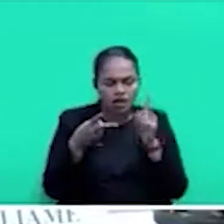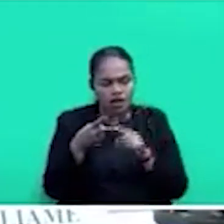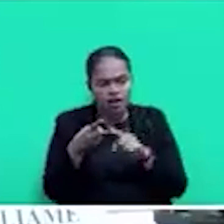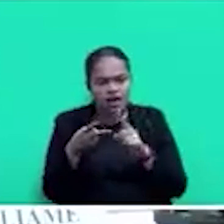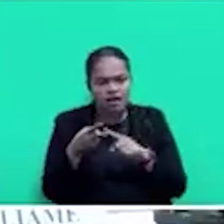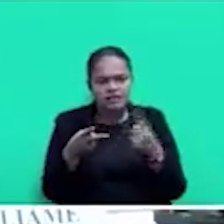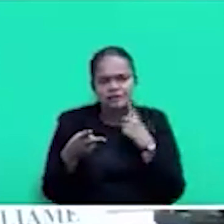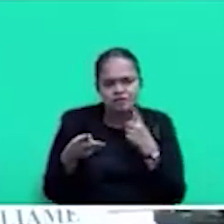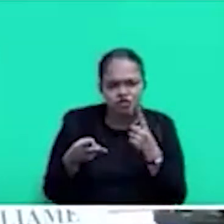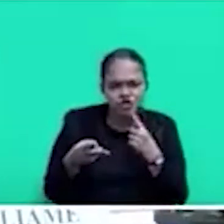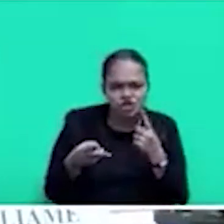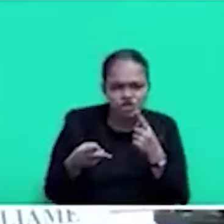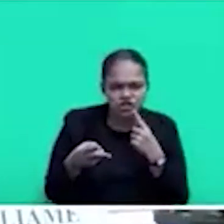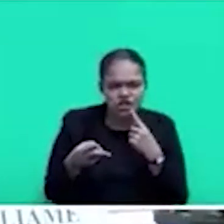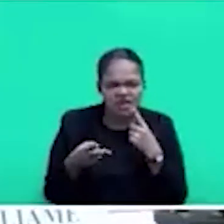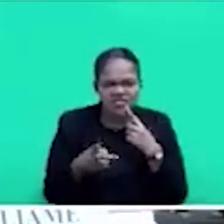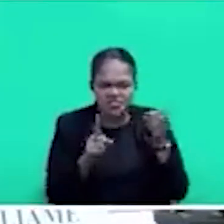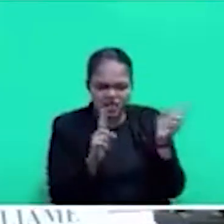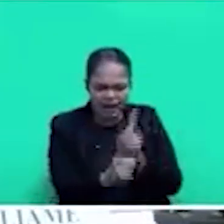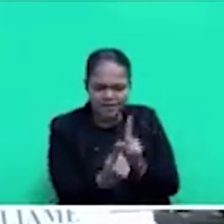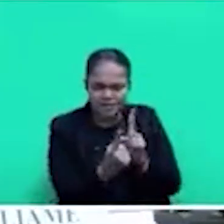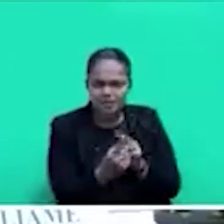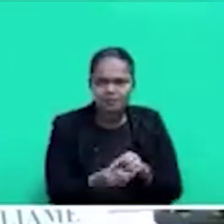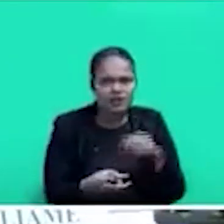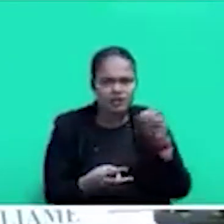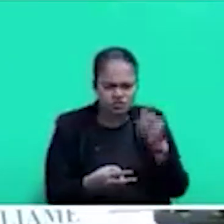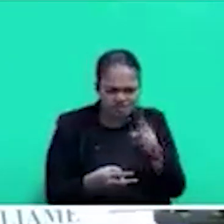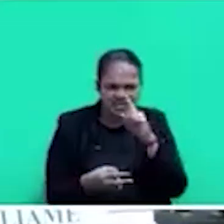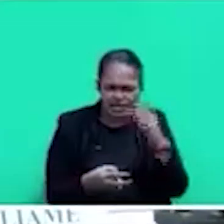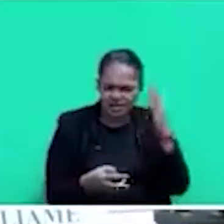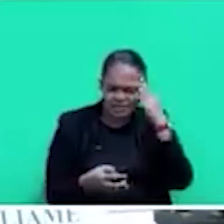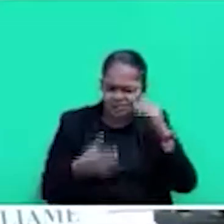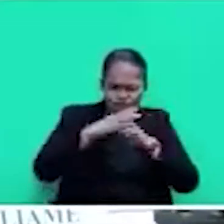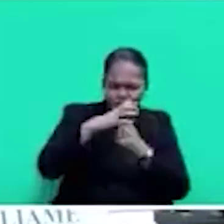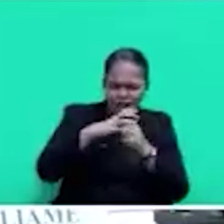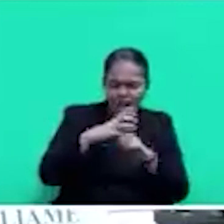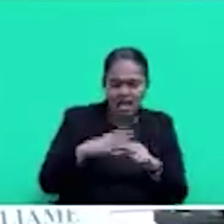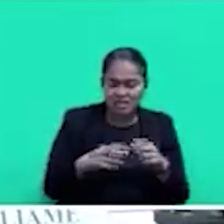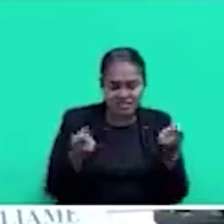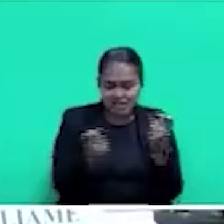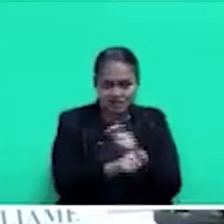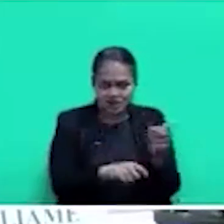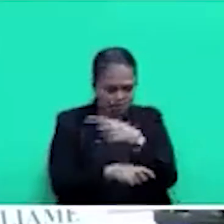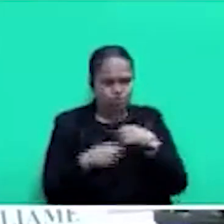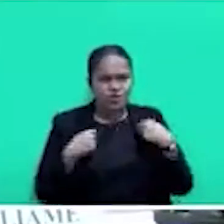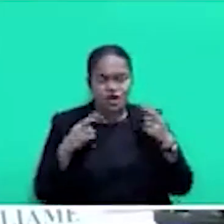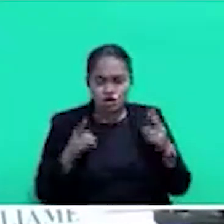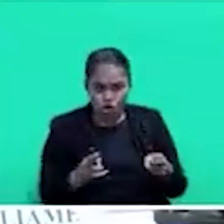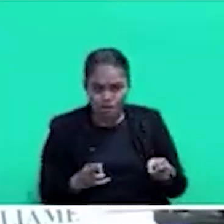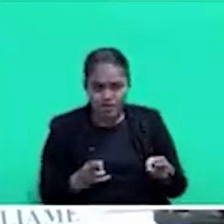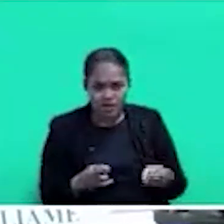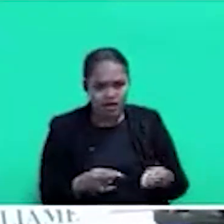When I read into it, it just says that their brains are just wired differently from us who think that we are not. In